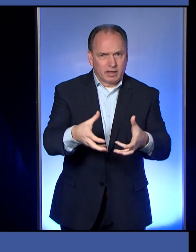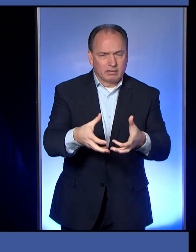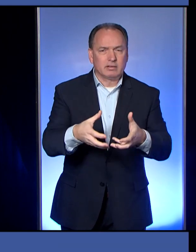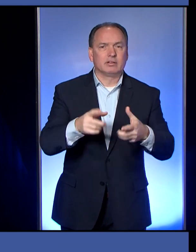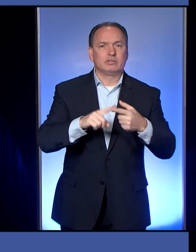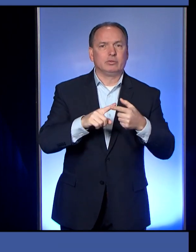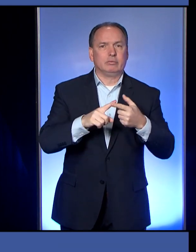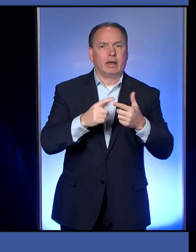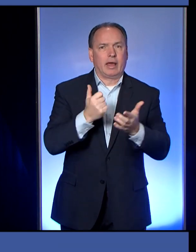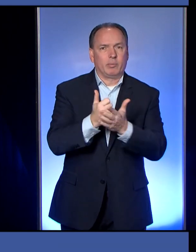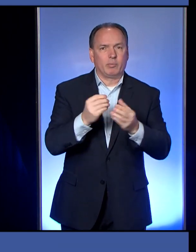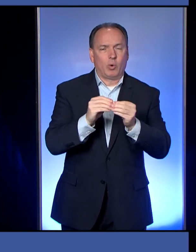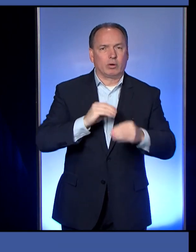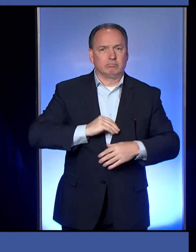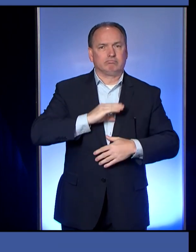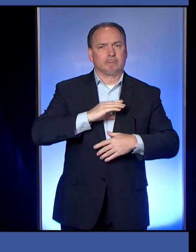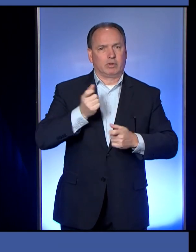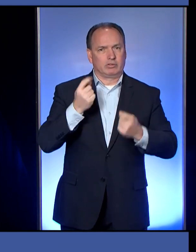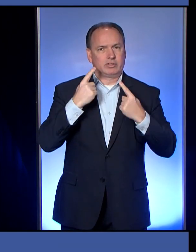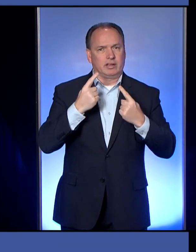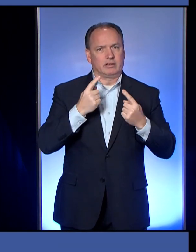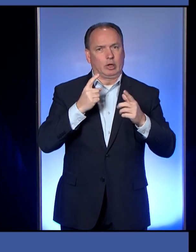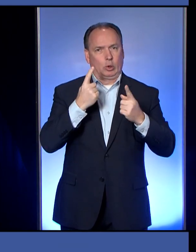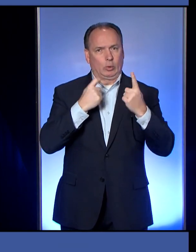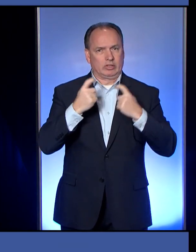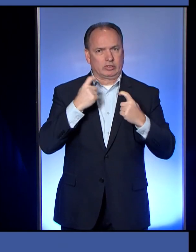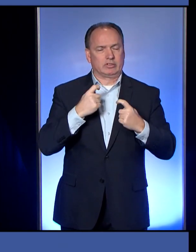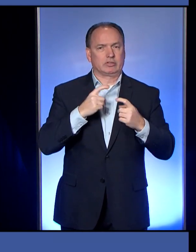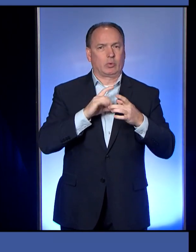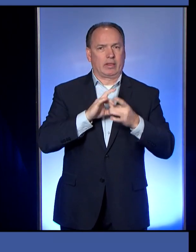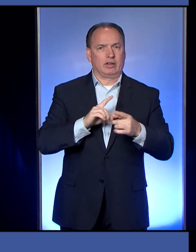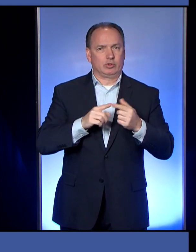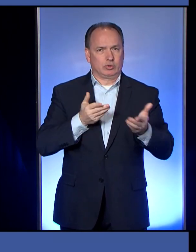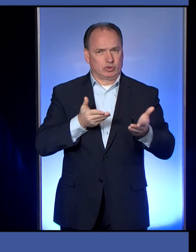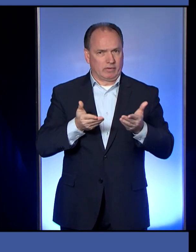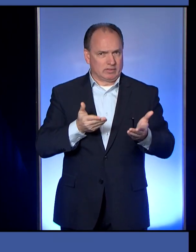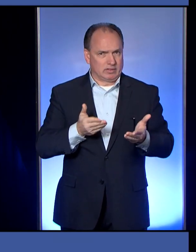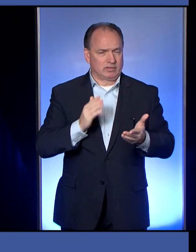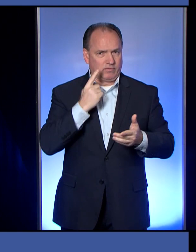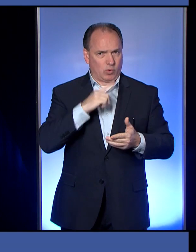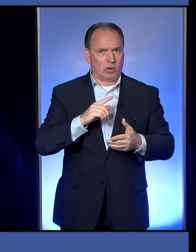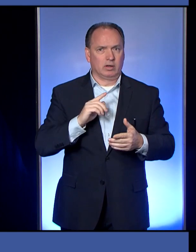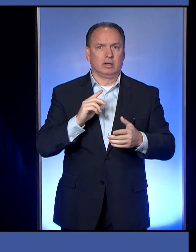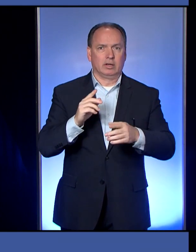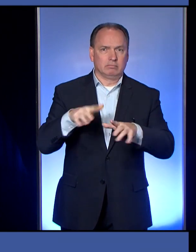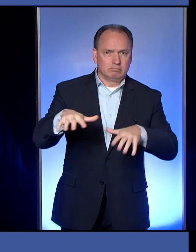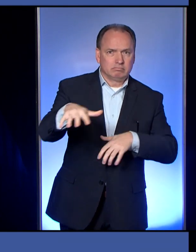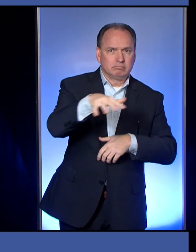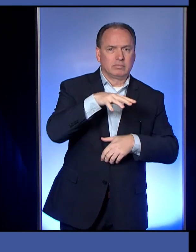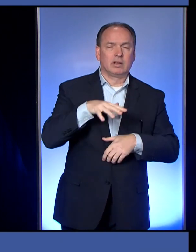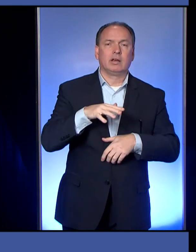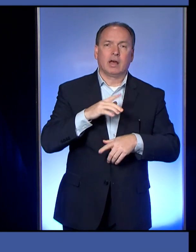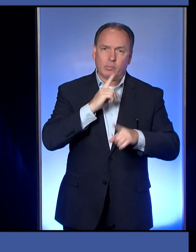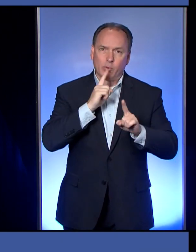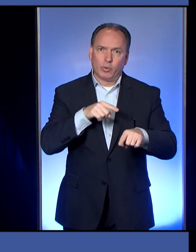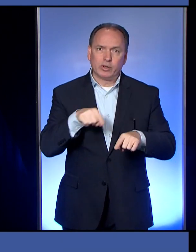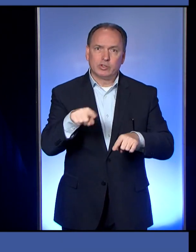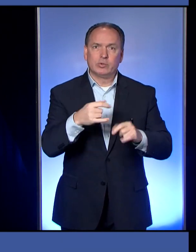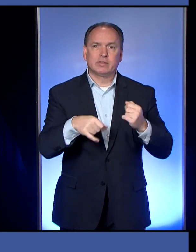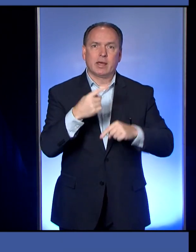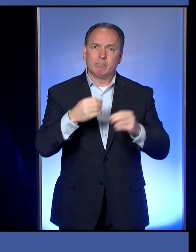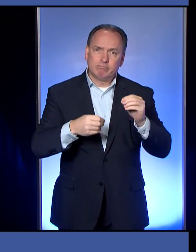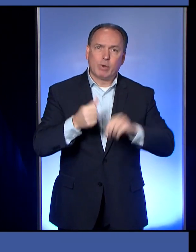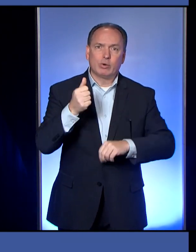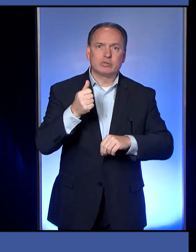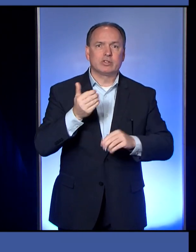this time. We've had a lot of questions related to services to our consumers, and I'm glad to be able to report to you that the majority of our service